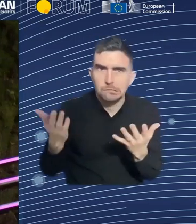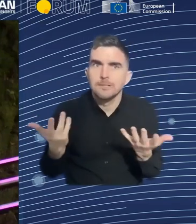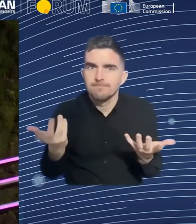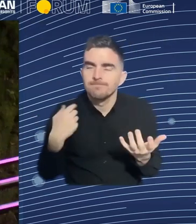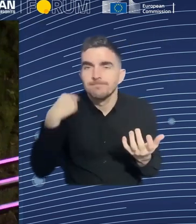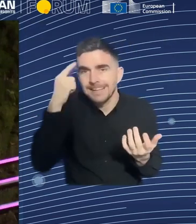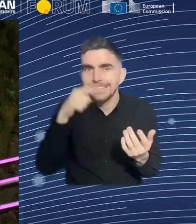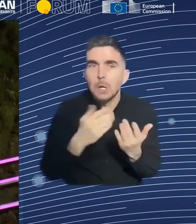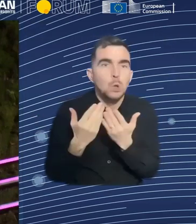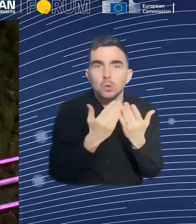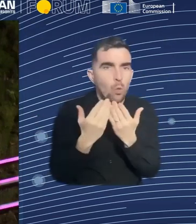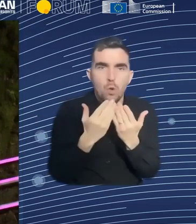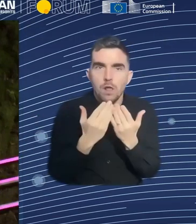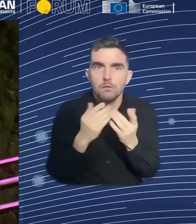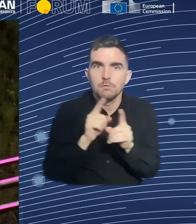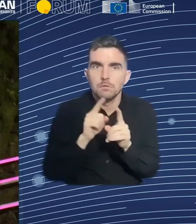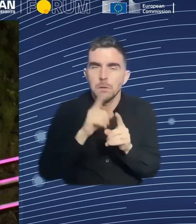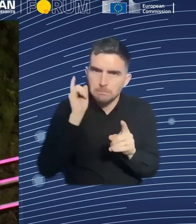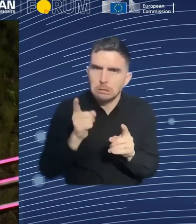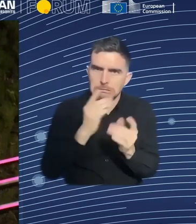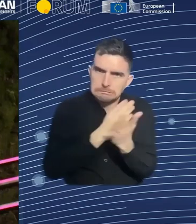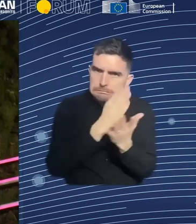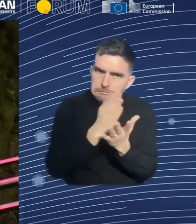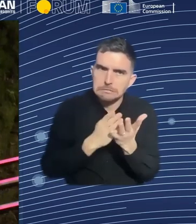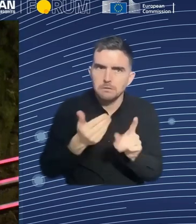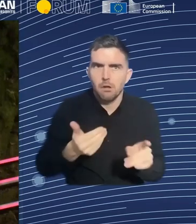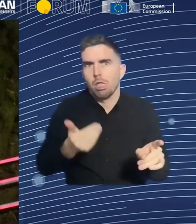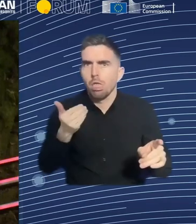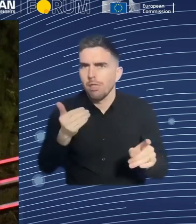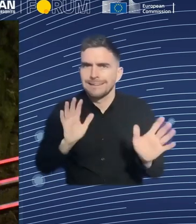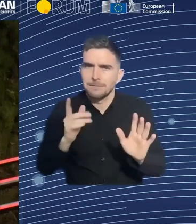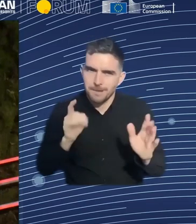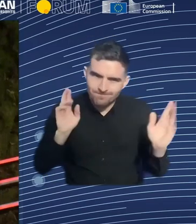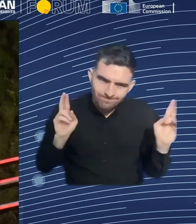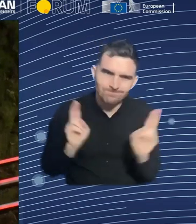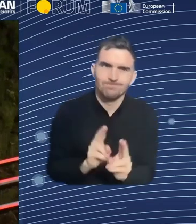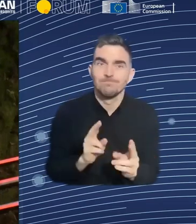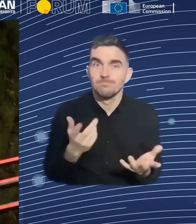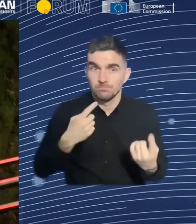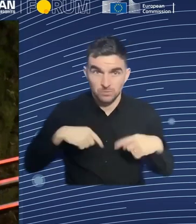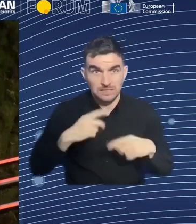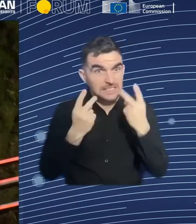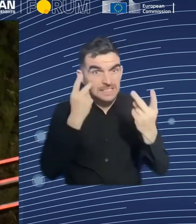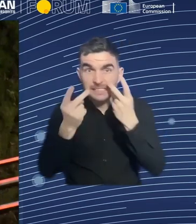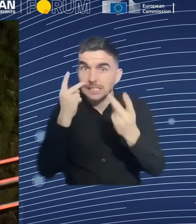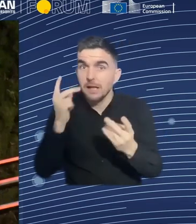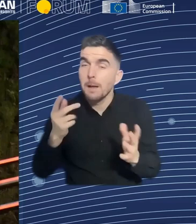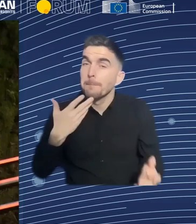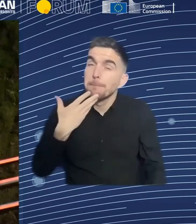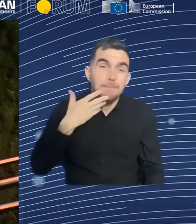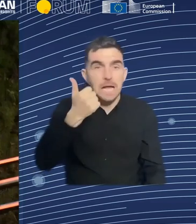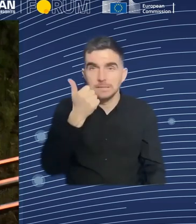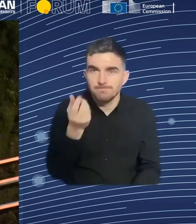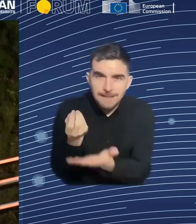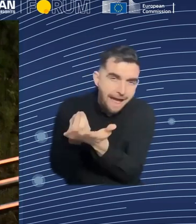seen that before. The best advice you were giving is you need to be a bit good at math, but be good at the soft things too. And that